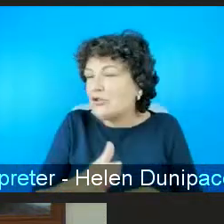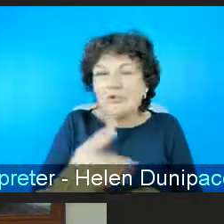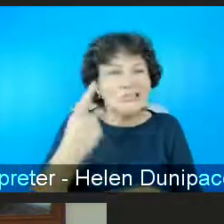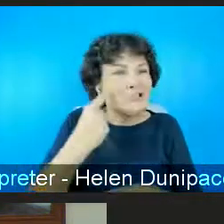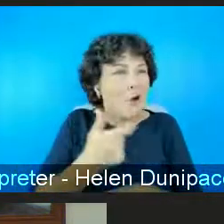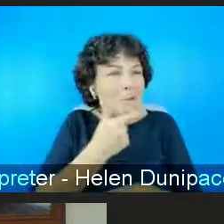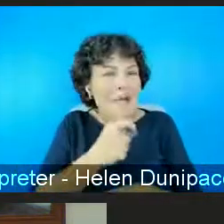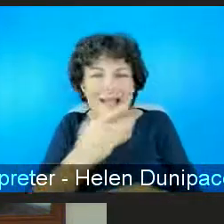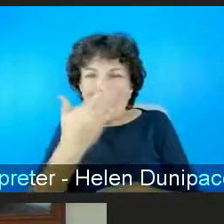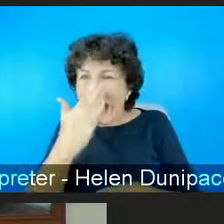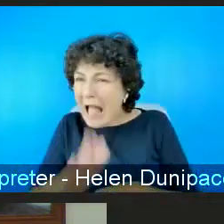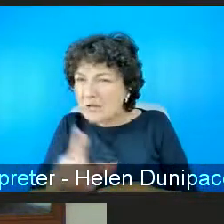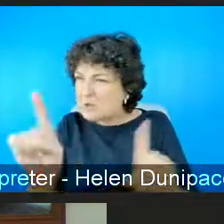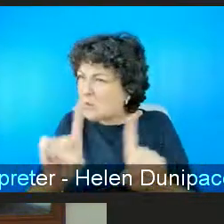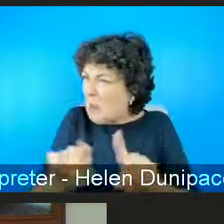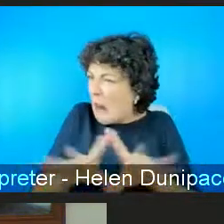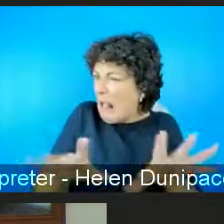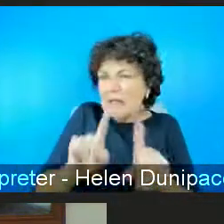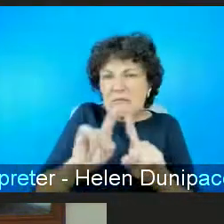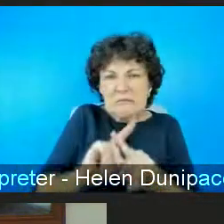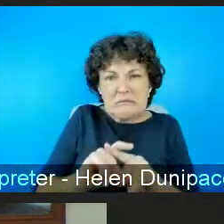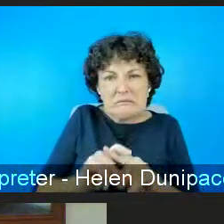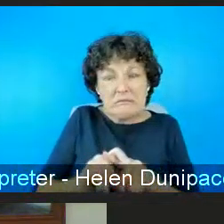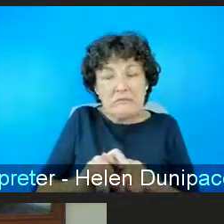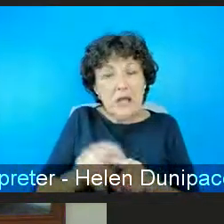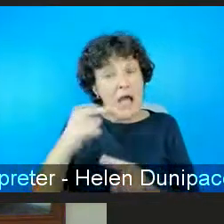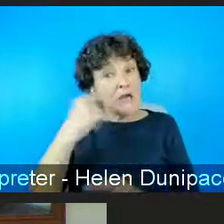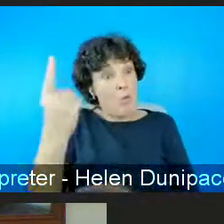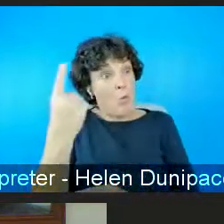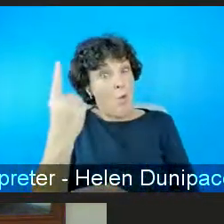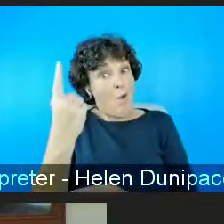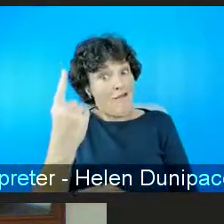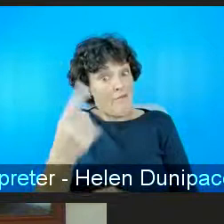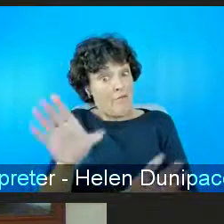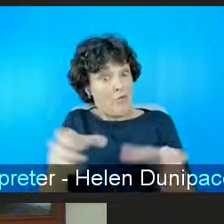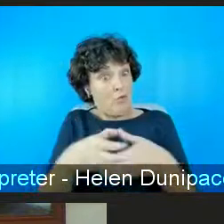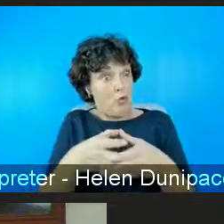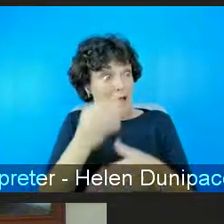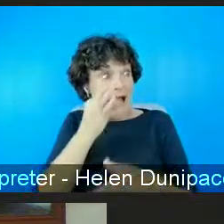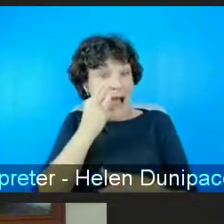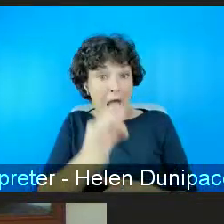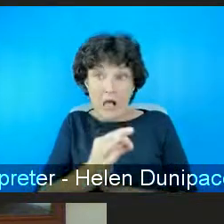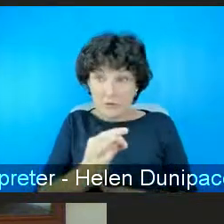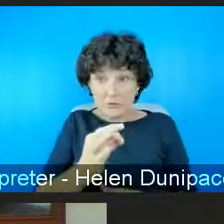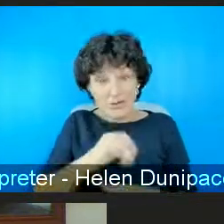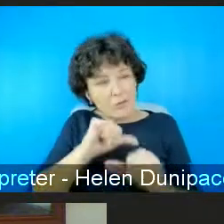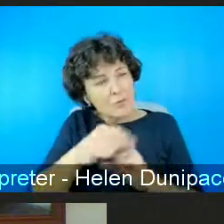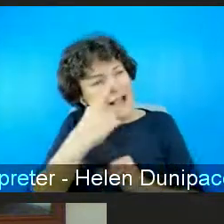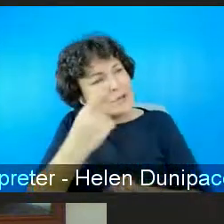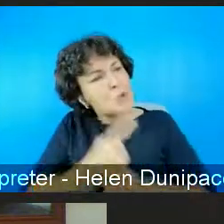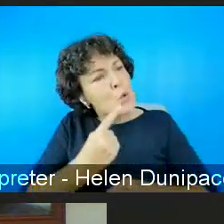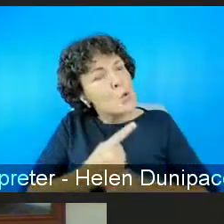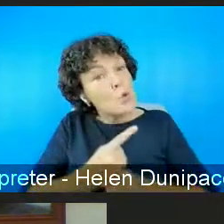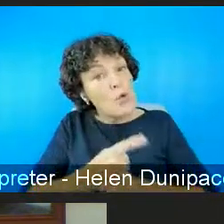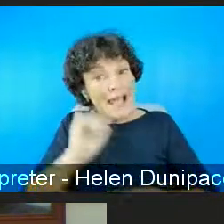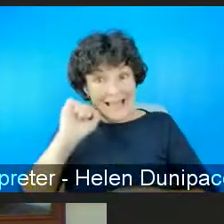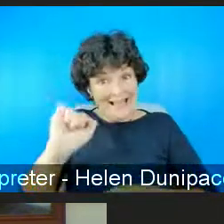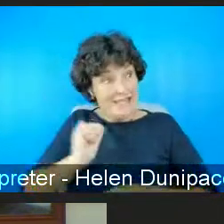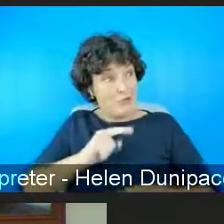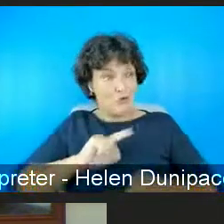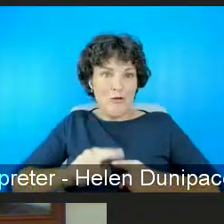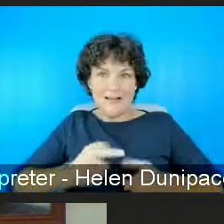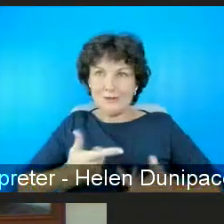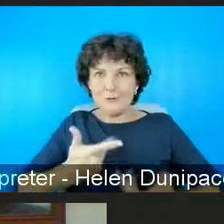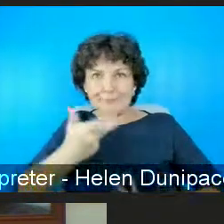men um and a member of the group had asked to speak to one of the workers afterwards and his point he was trying to